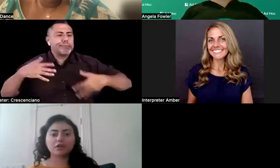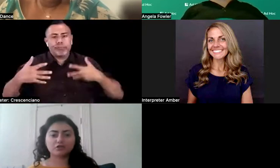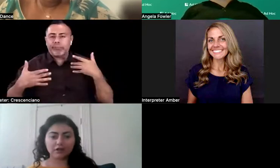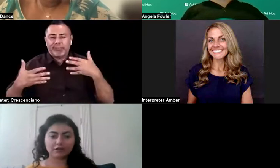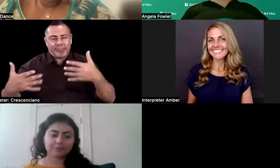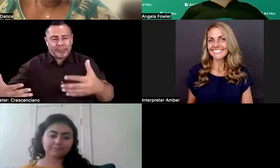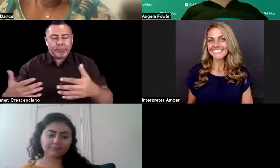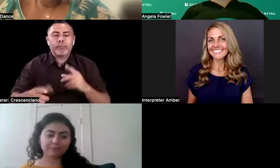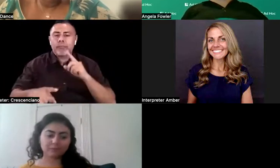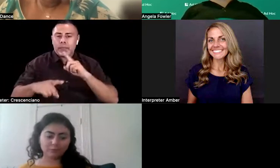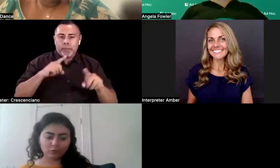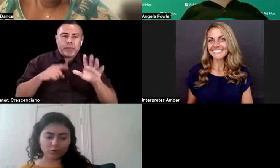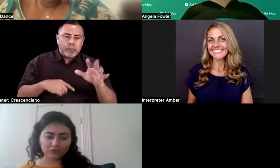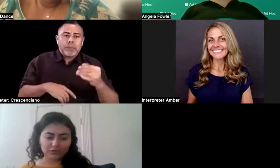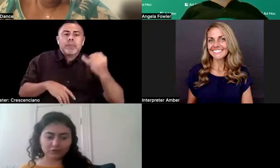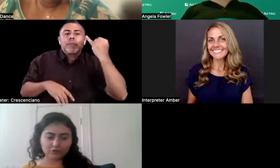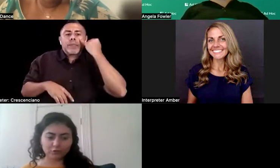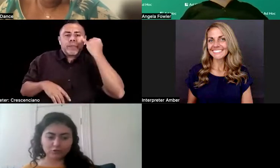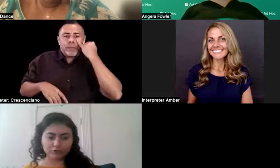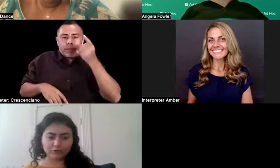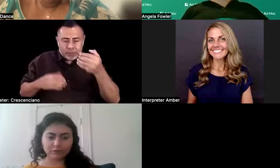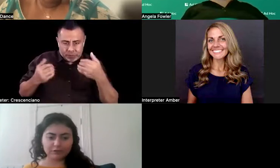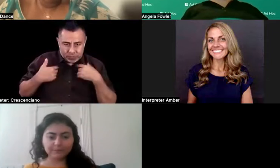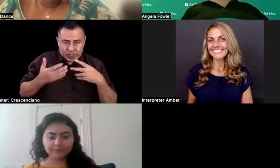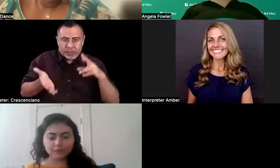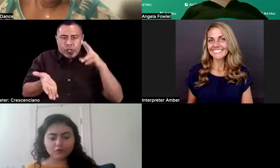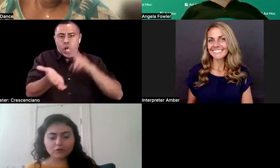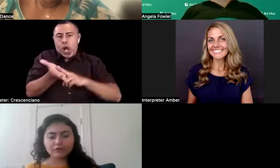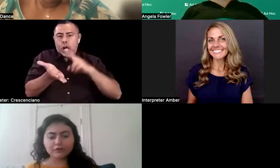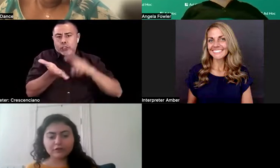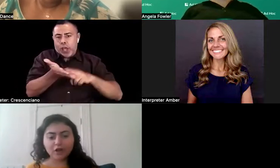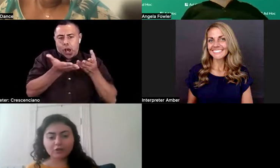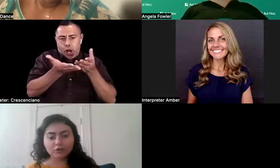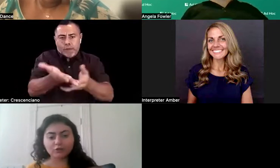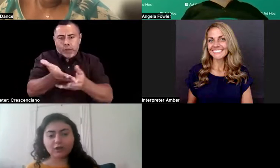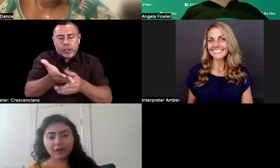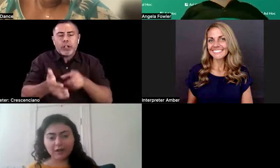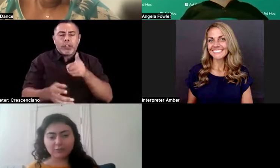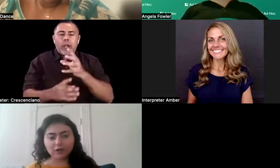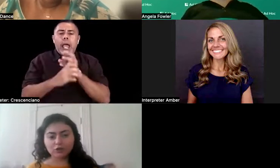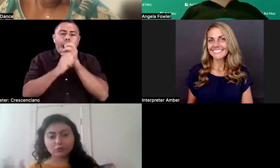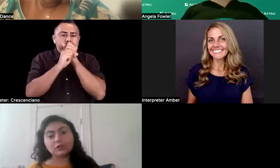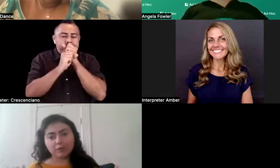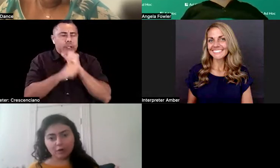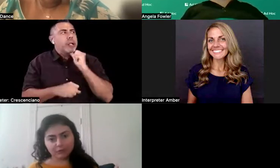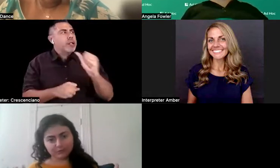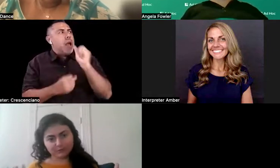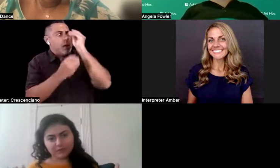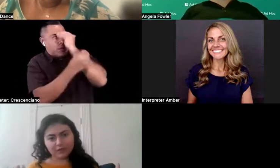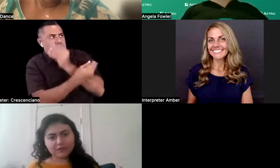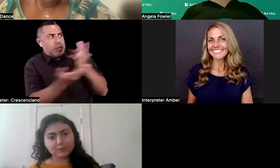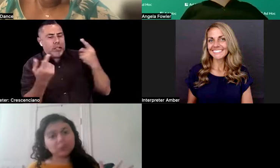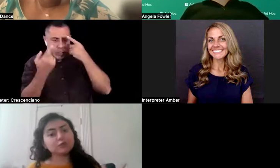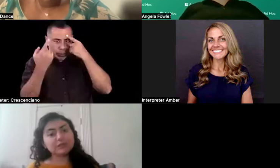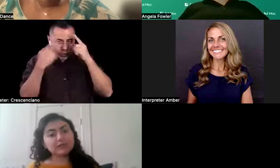given contract, which is non-disclosure agreement, you're given also time to think about it.